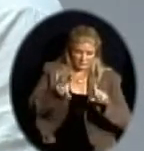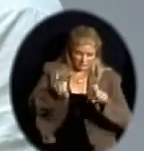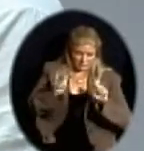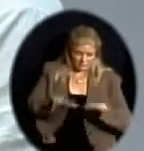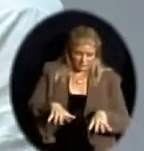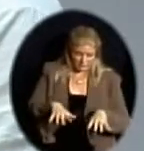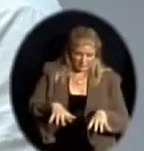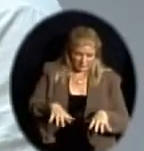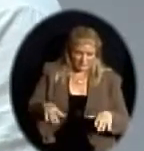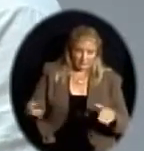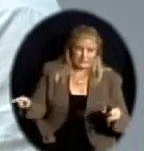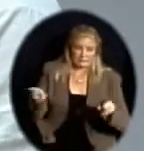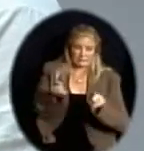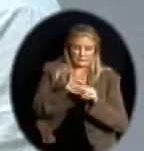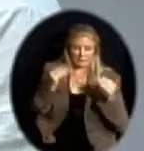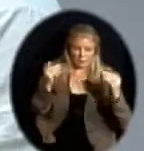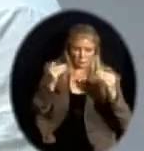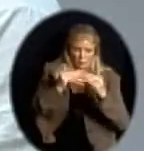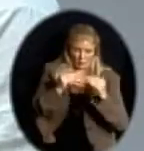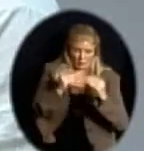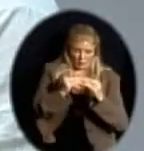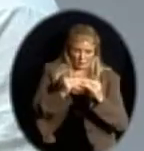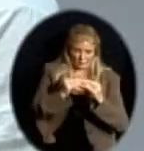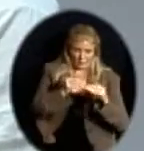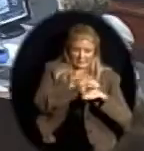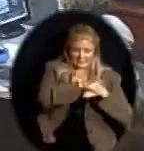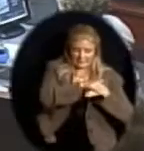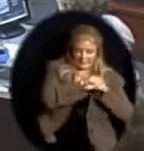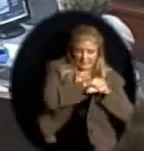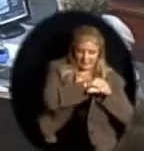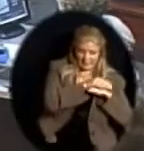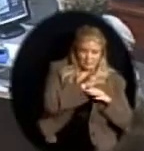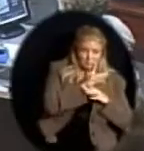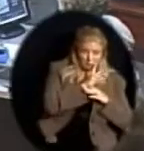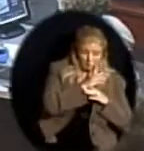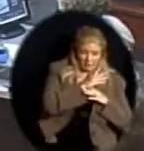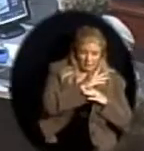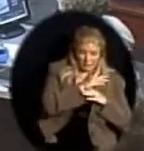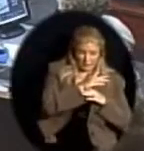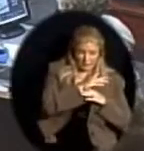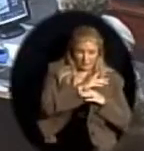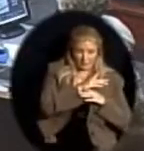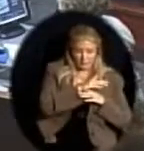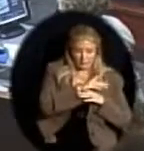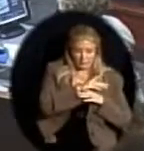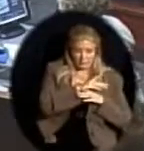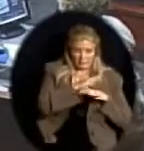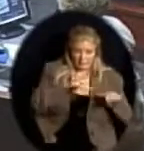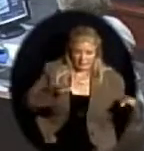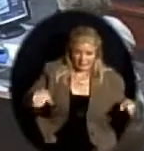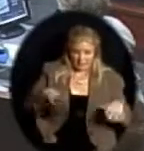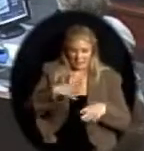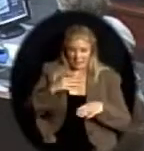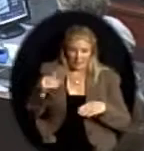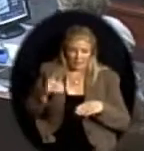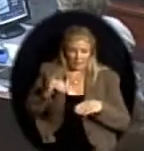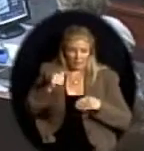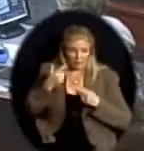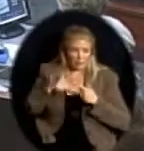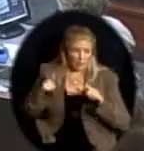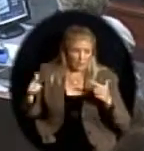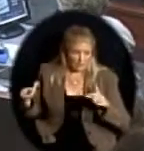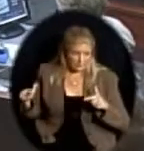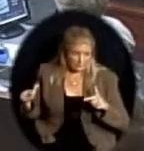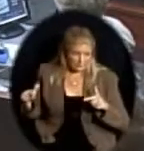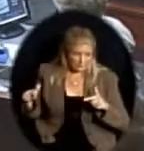-speaking peers for both reading and math. And this was a significant change for us rather than be able to match their Kansas